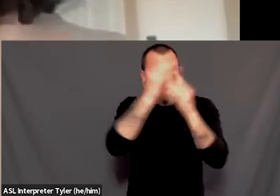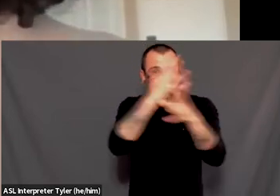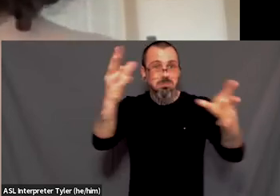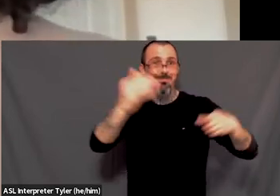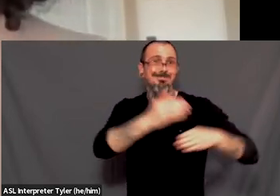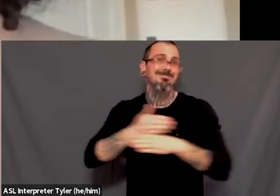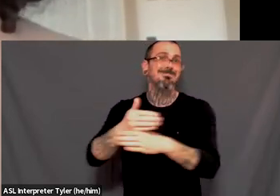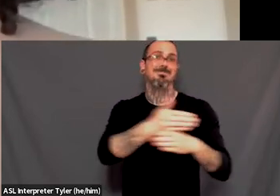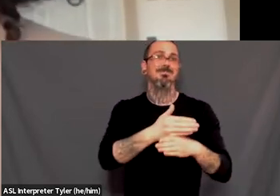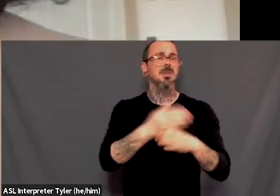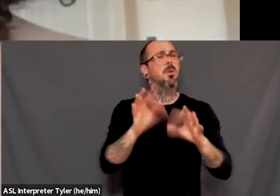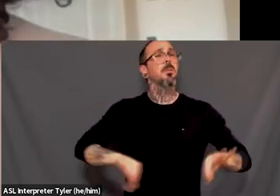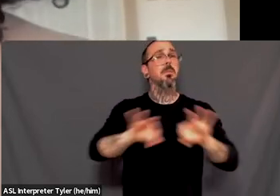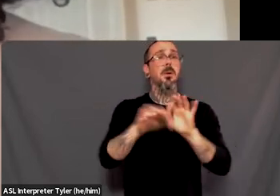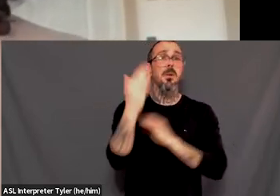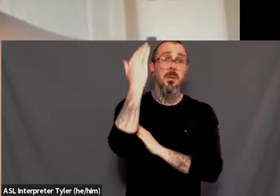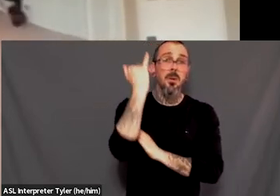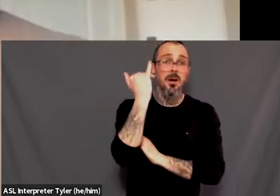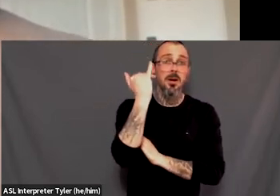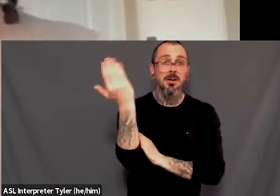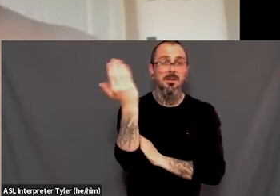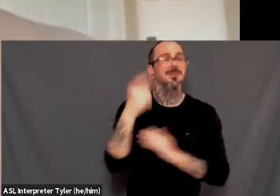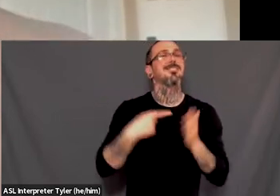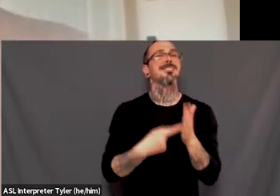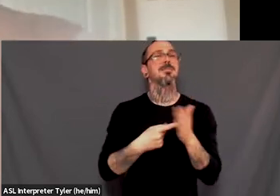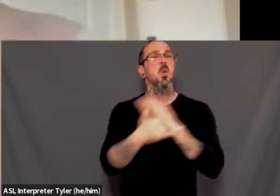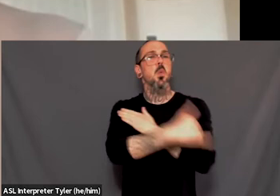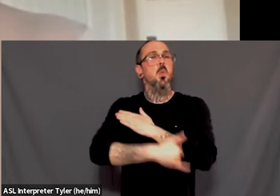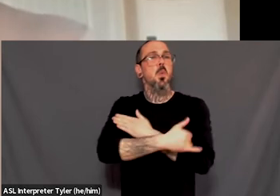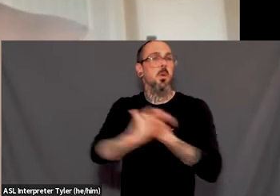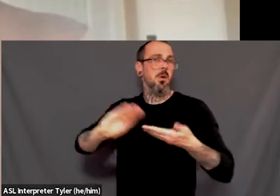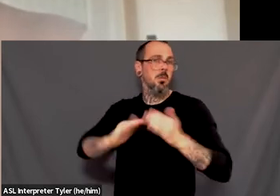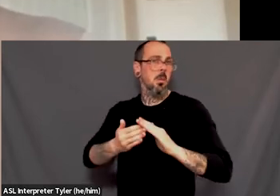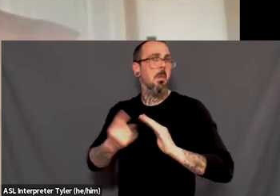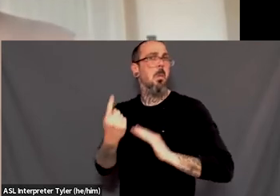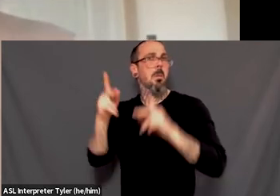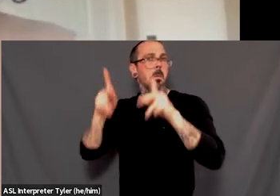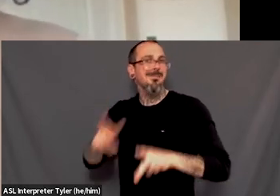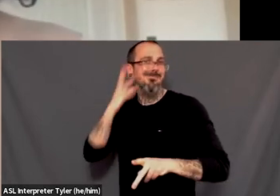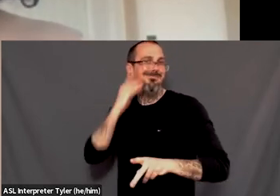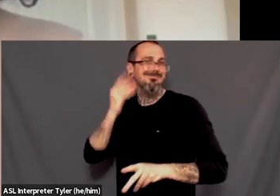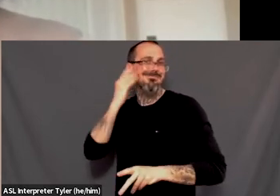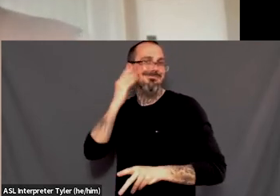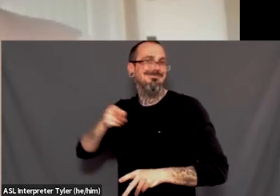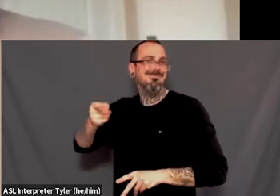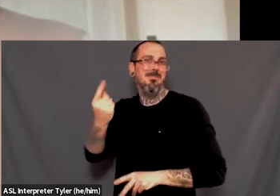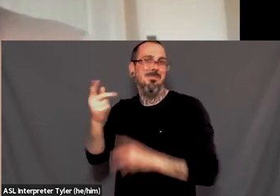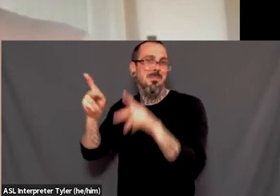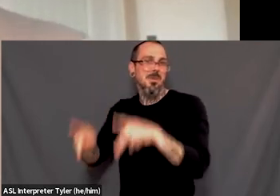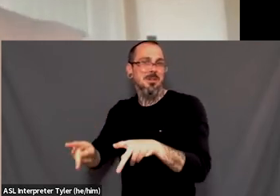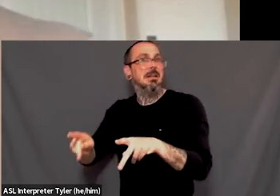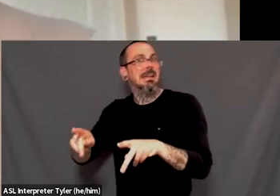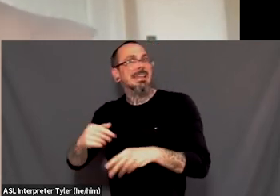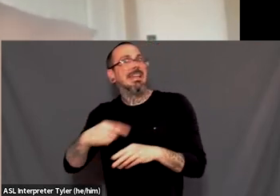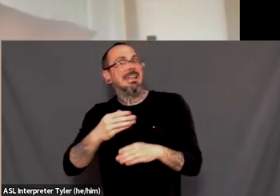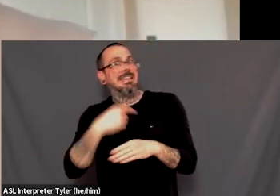so can, can we talk more about like the knowledge sharing, um, specifically in rural areas? Um, I know in